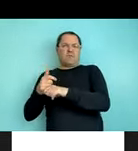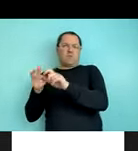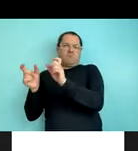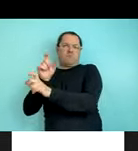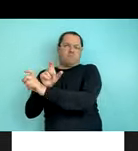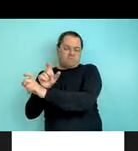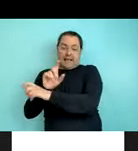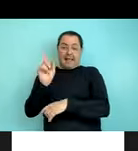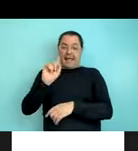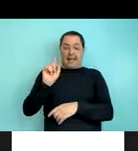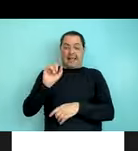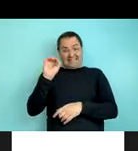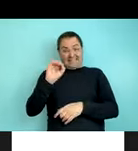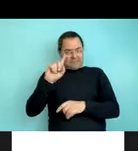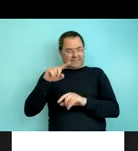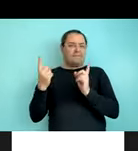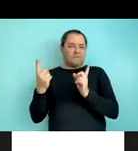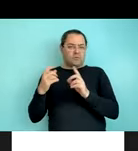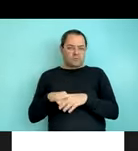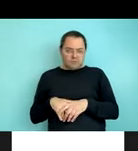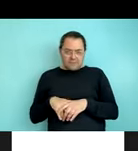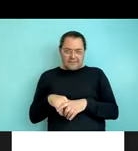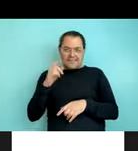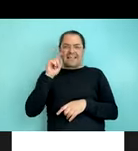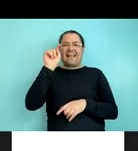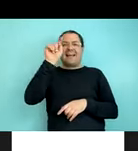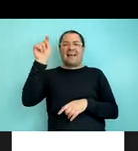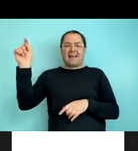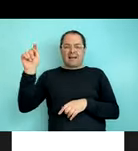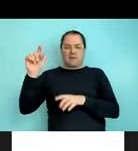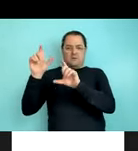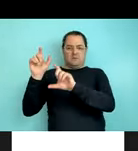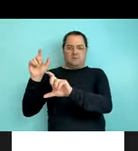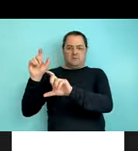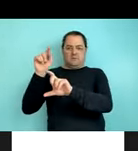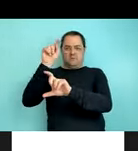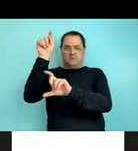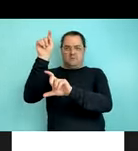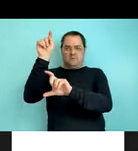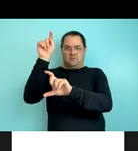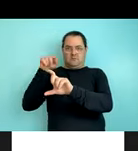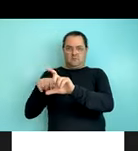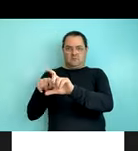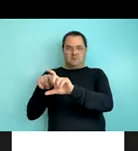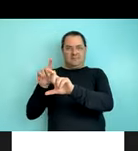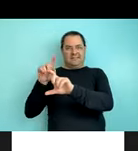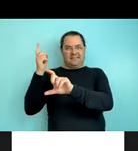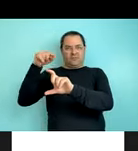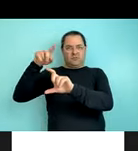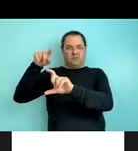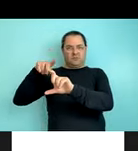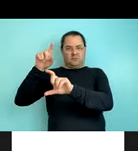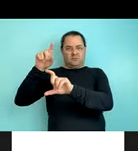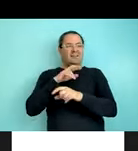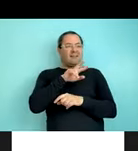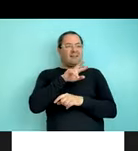So here, the 95% confidence intervals bars don't overlap with the zero line, meaning that, as we predicted, people were